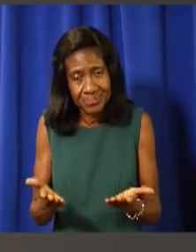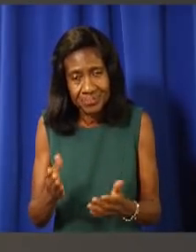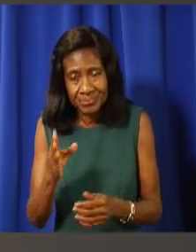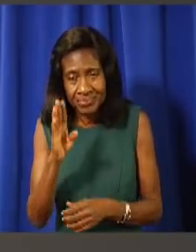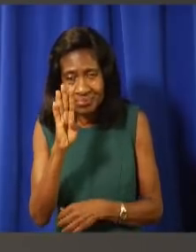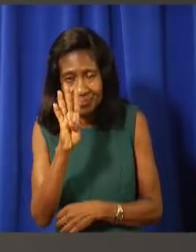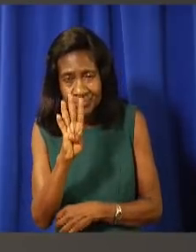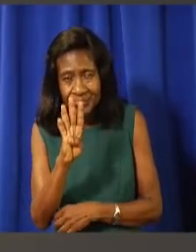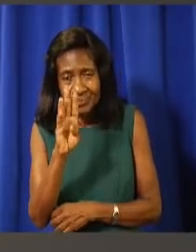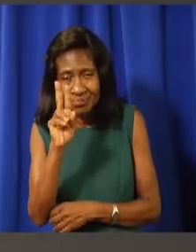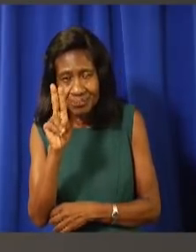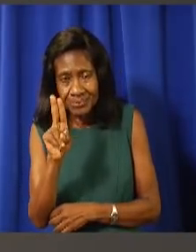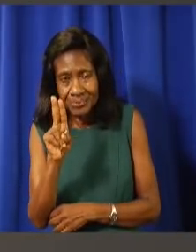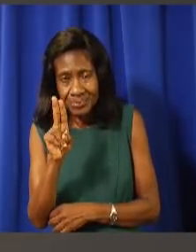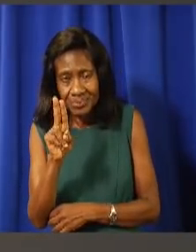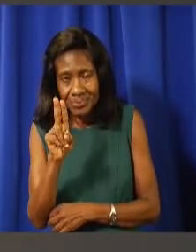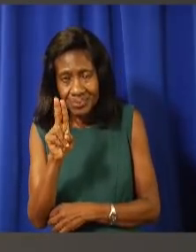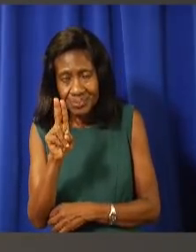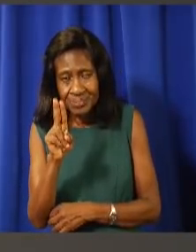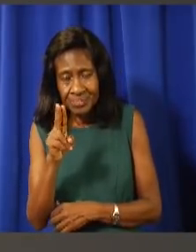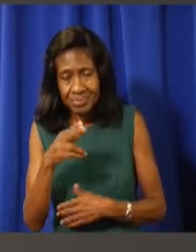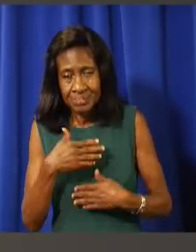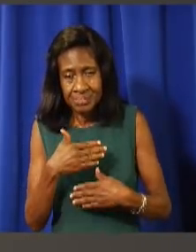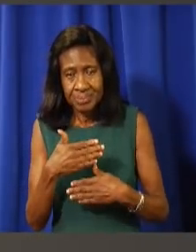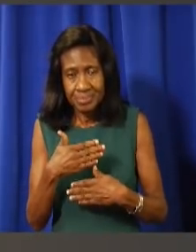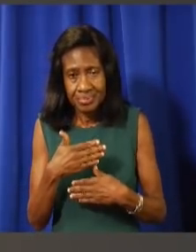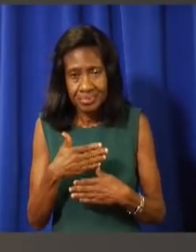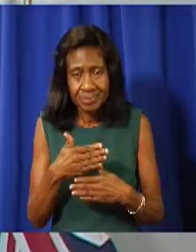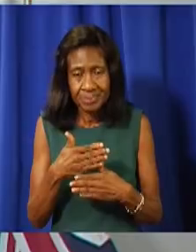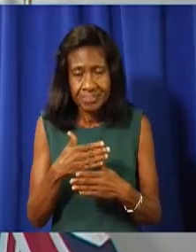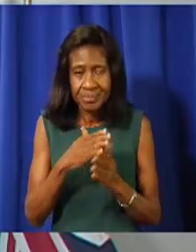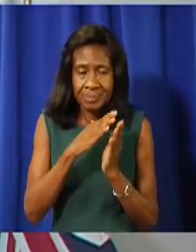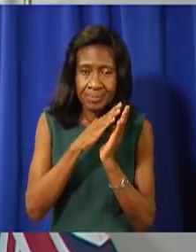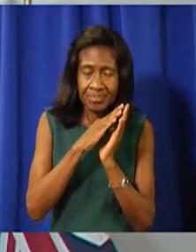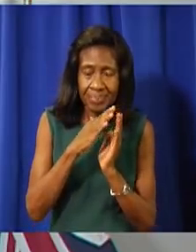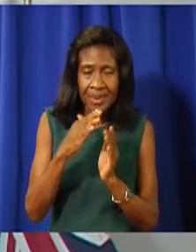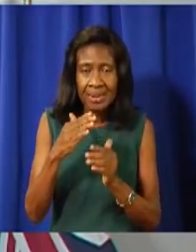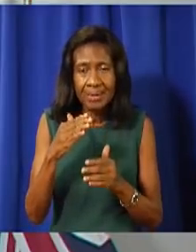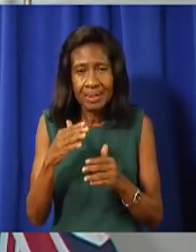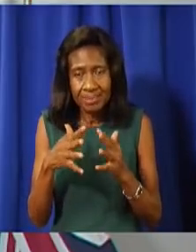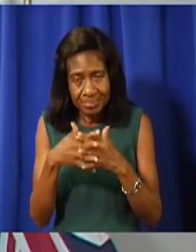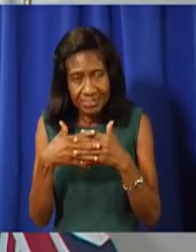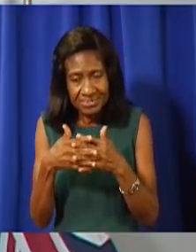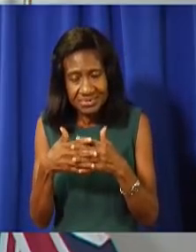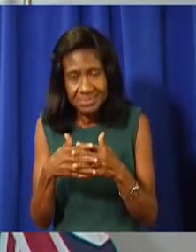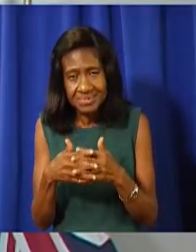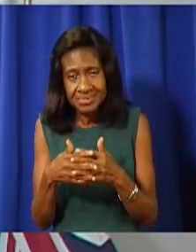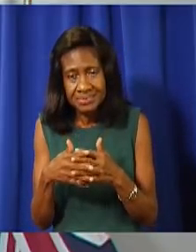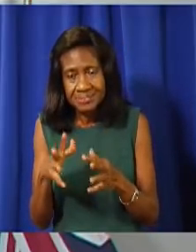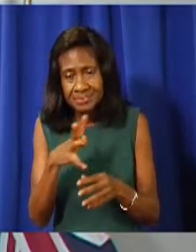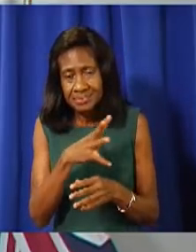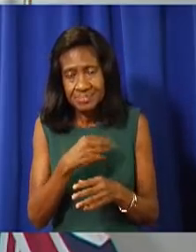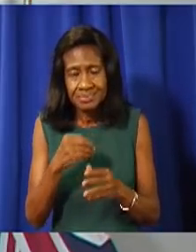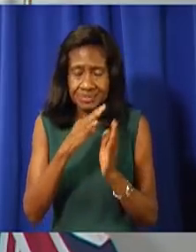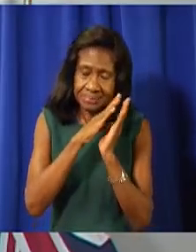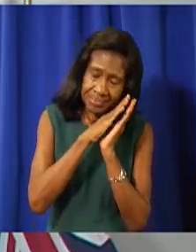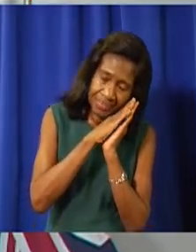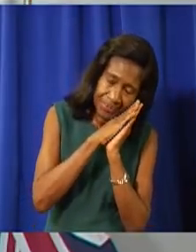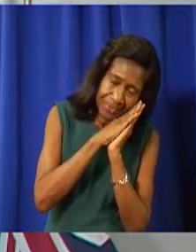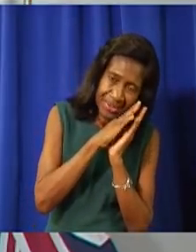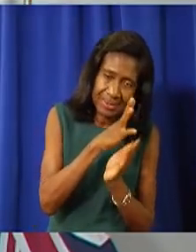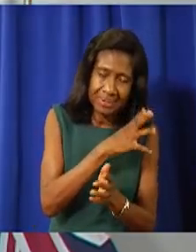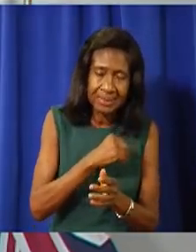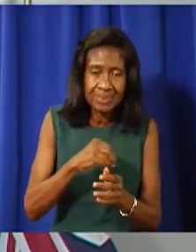42 ventilated beds. What efforts are in place to ensure that we boost those numbers of ventilators and our other